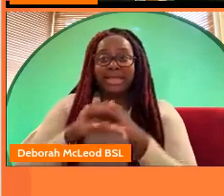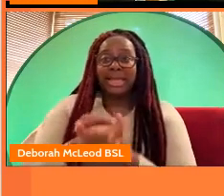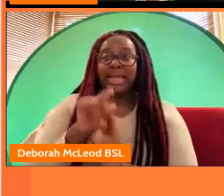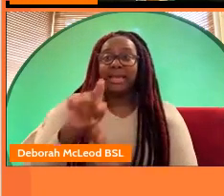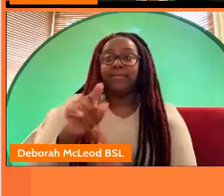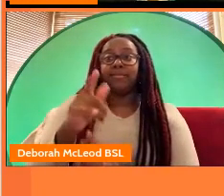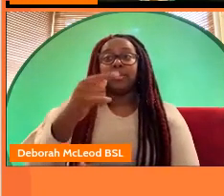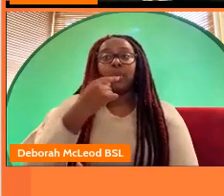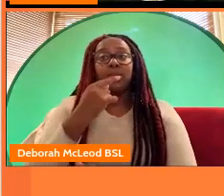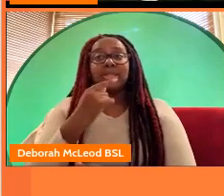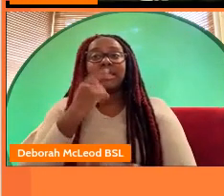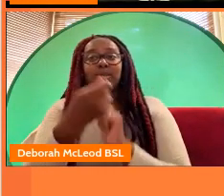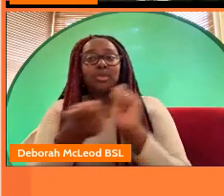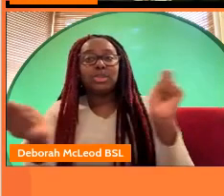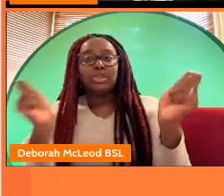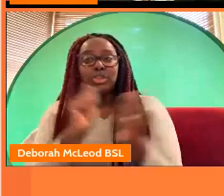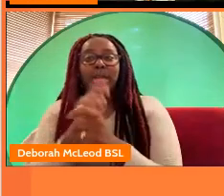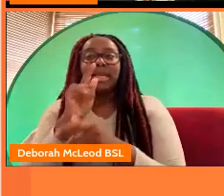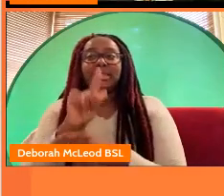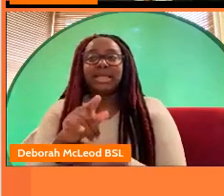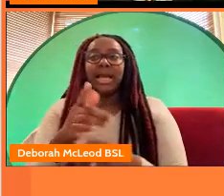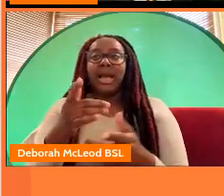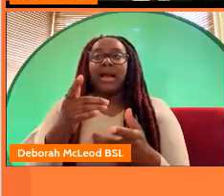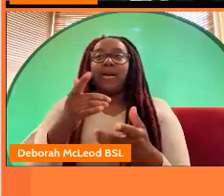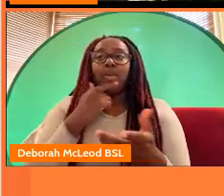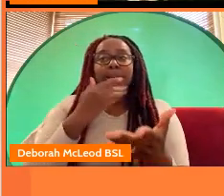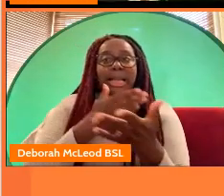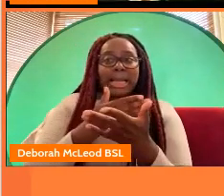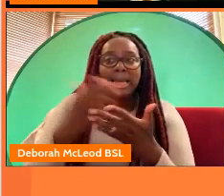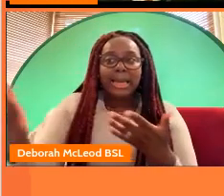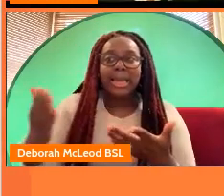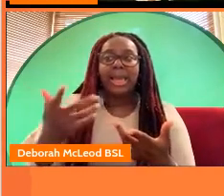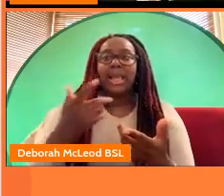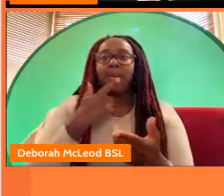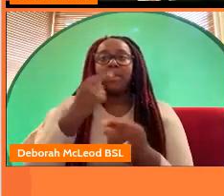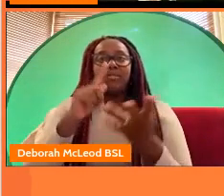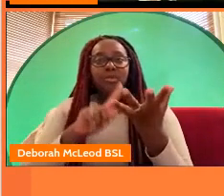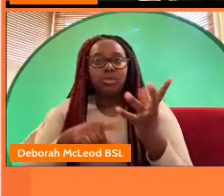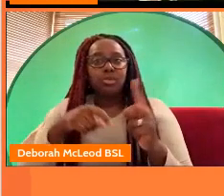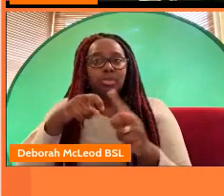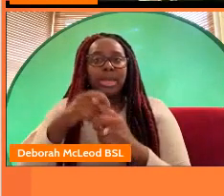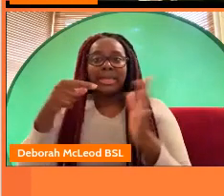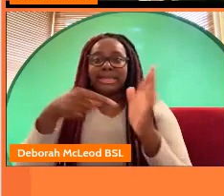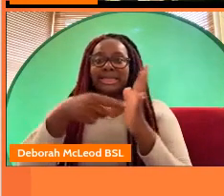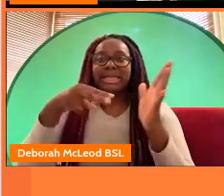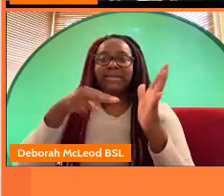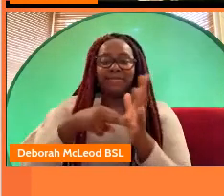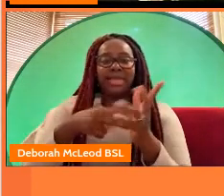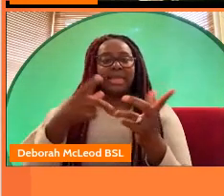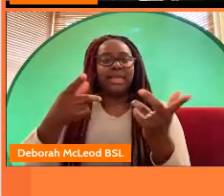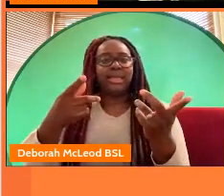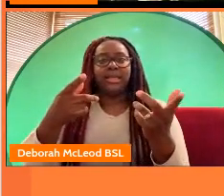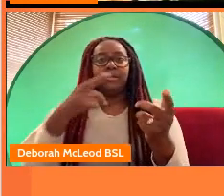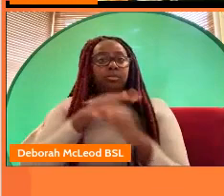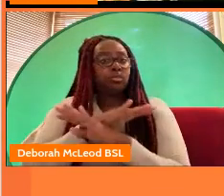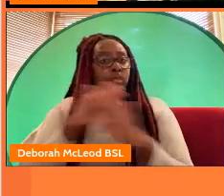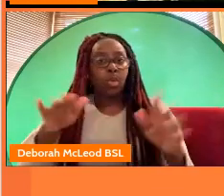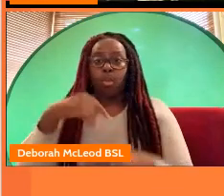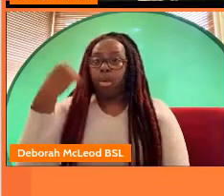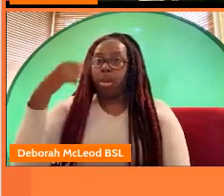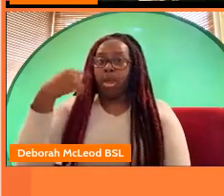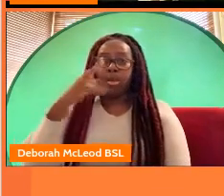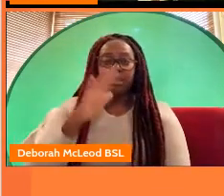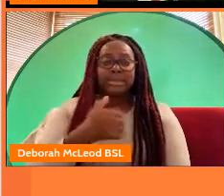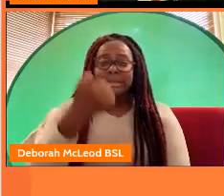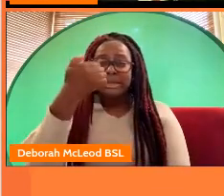said we'd transform the way we commission tv programs with a clear majority of our uk-wide tv made across the uk not in london at least